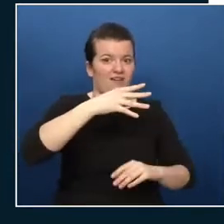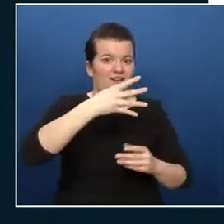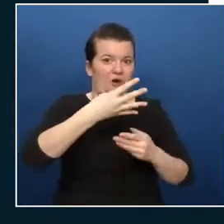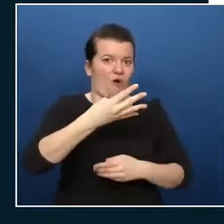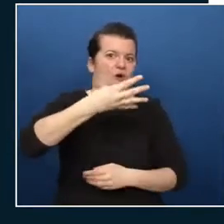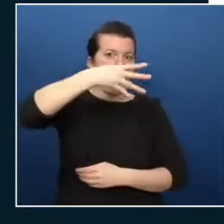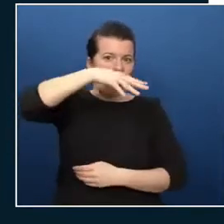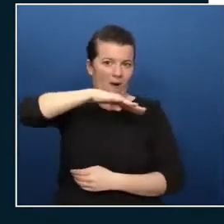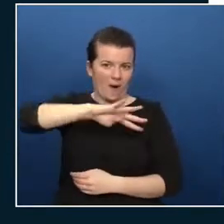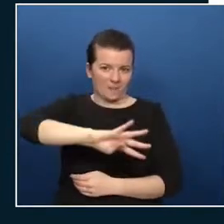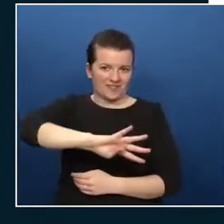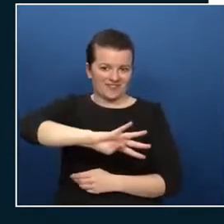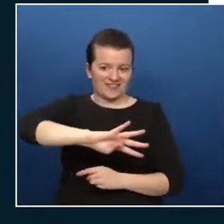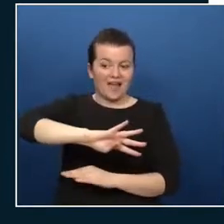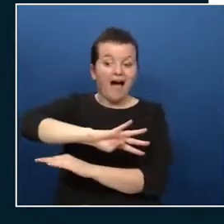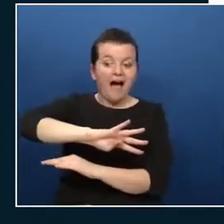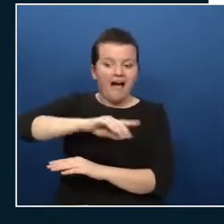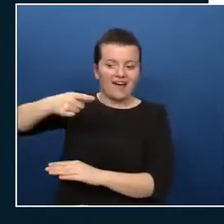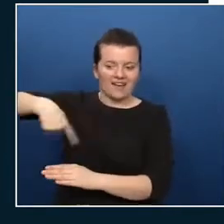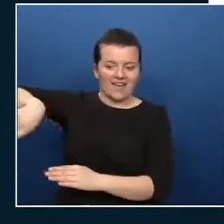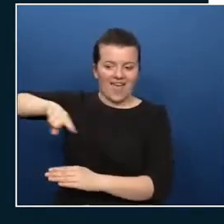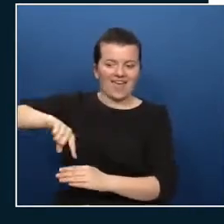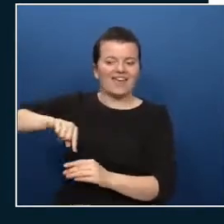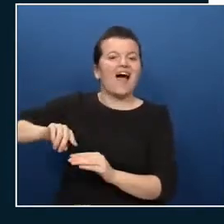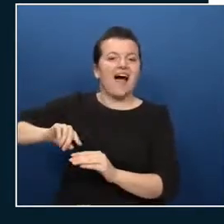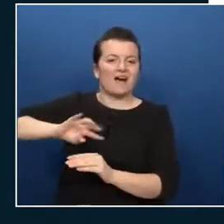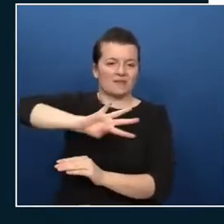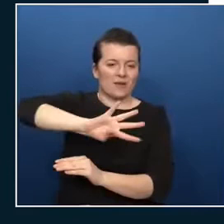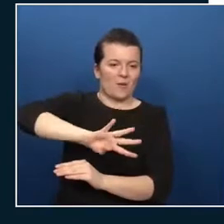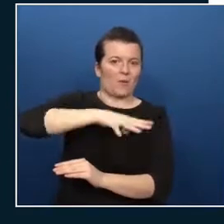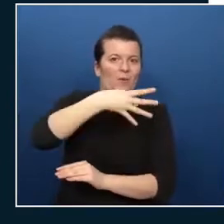and Azure Active Directory it's missing here but you get the picture